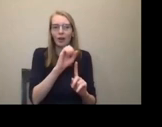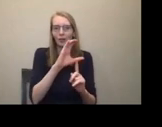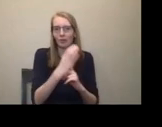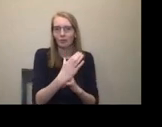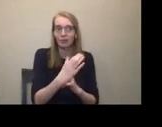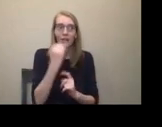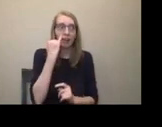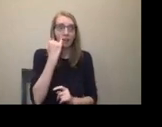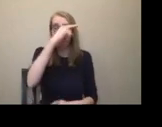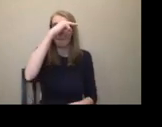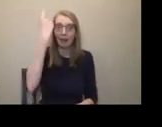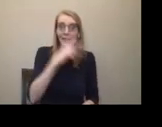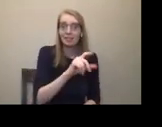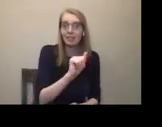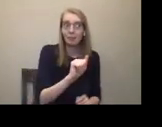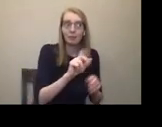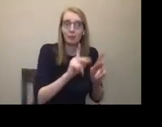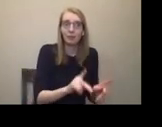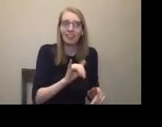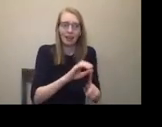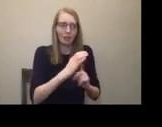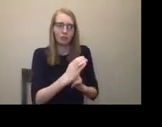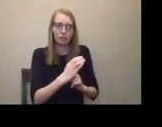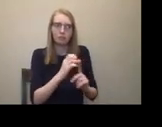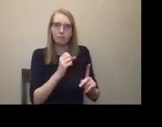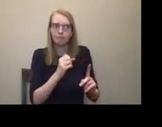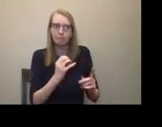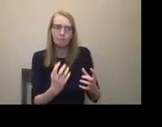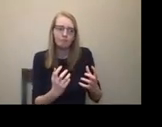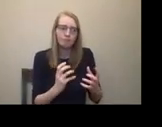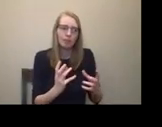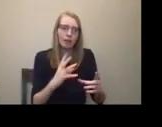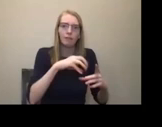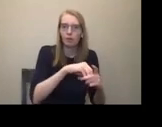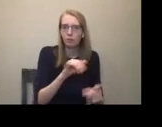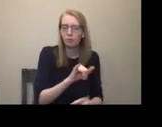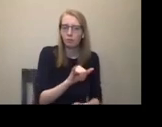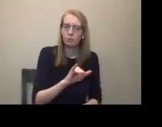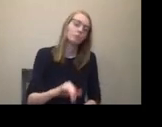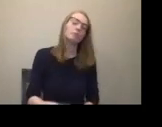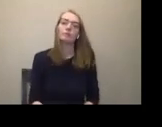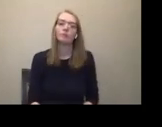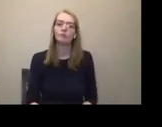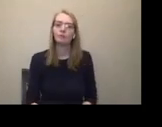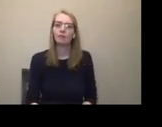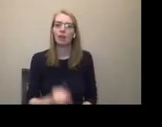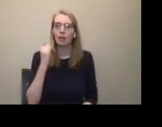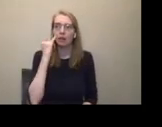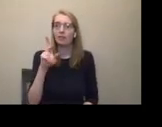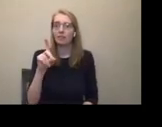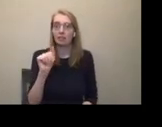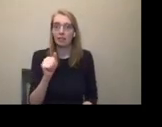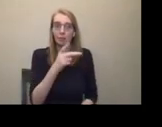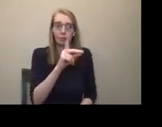this. Anyway, so the legal duty to accommodate is basically is to say, if I'm hiring a disabled person, and part of the